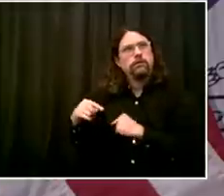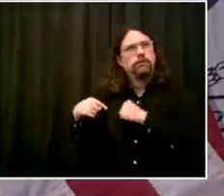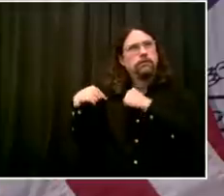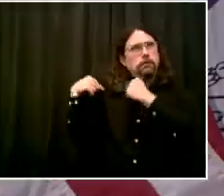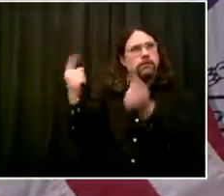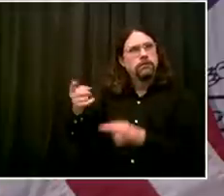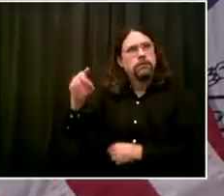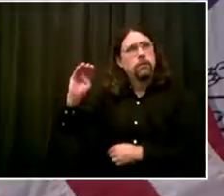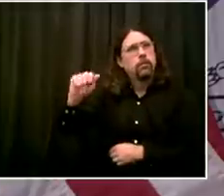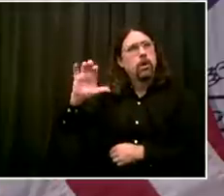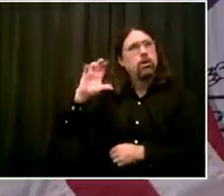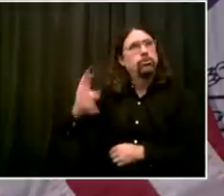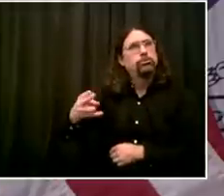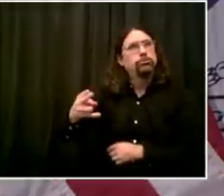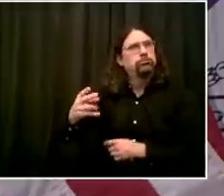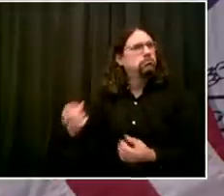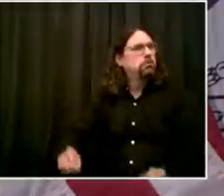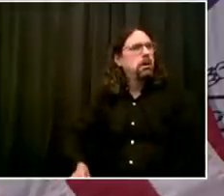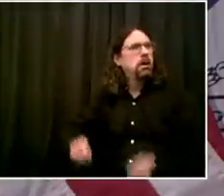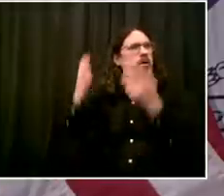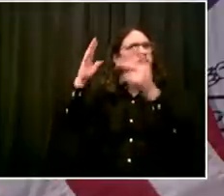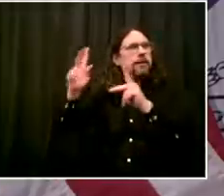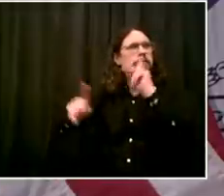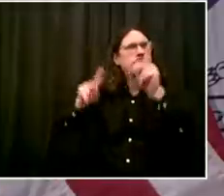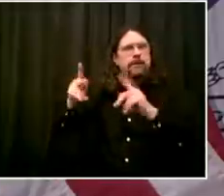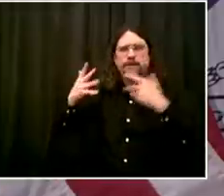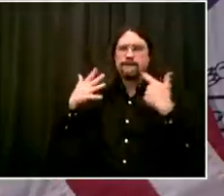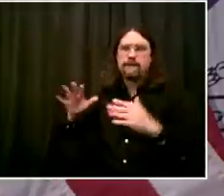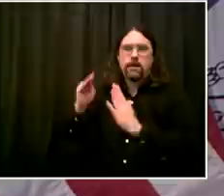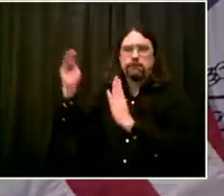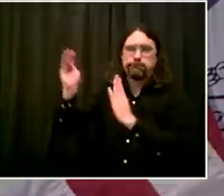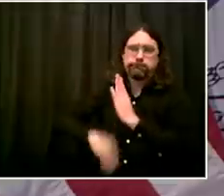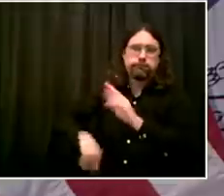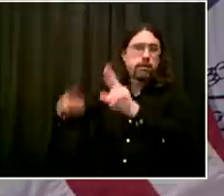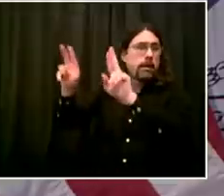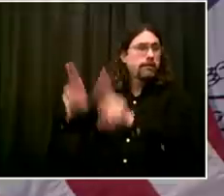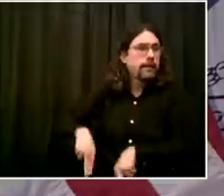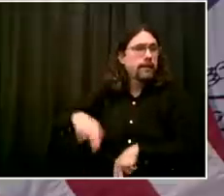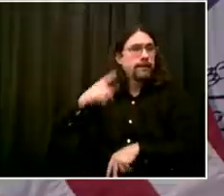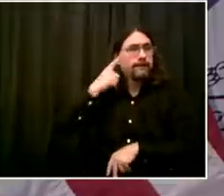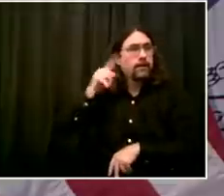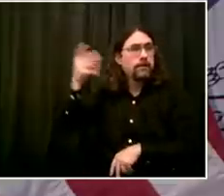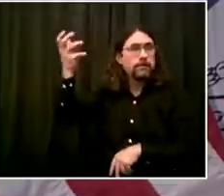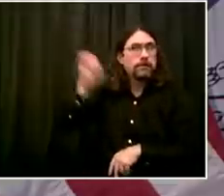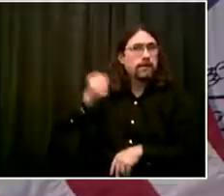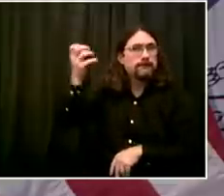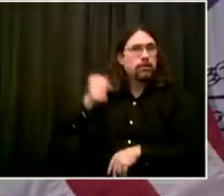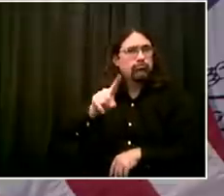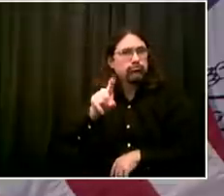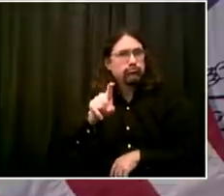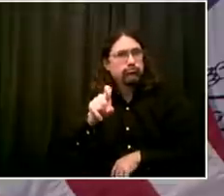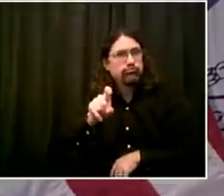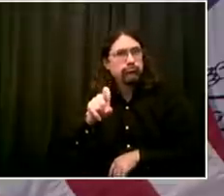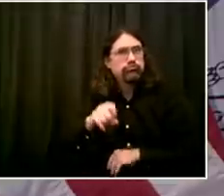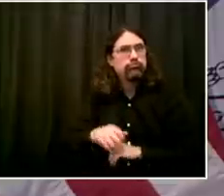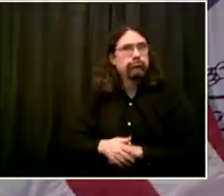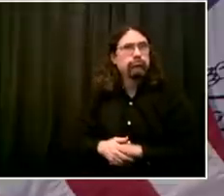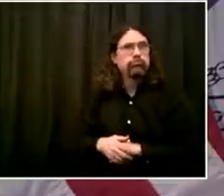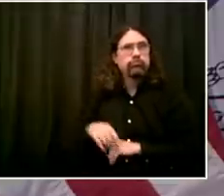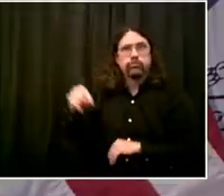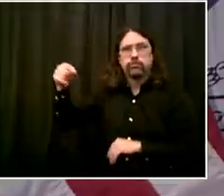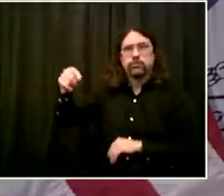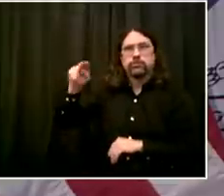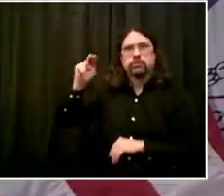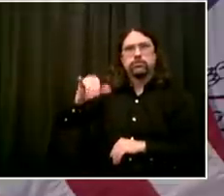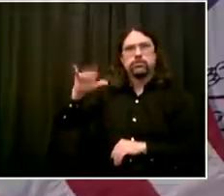Also, what is the city doing to handle the increased demand? For instance, will you make new hires or reallocate staff? Thank you.